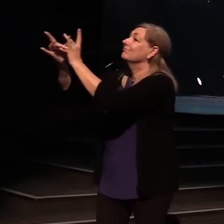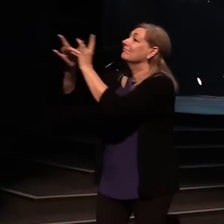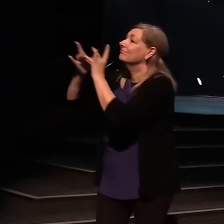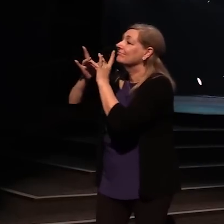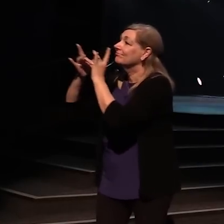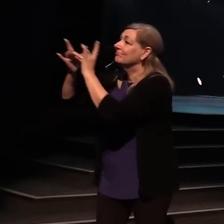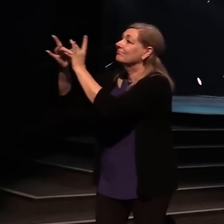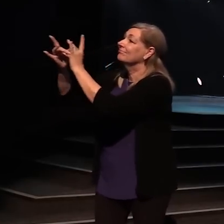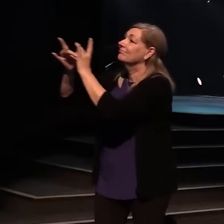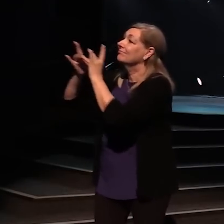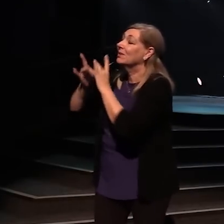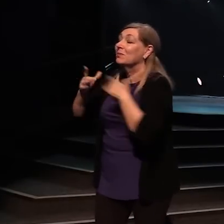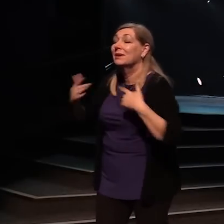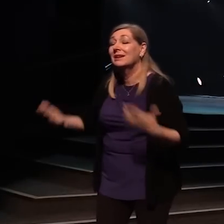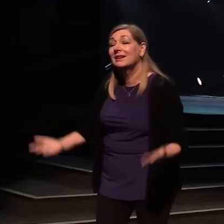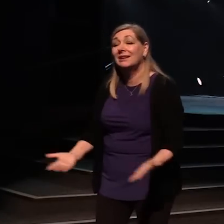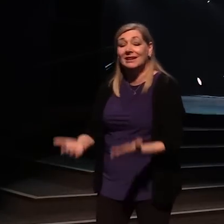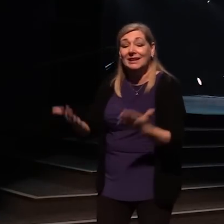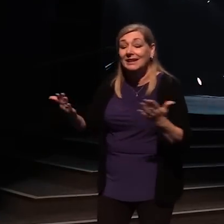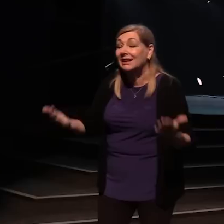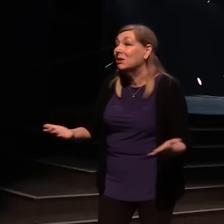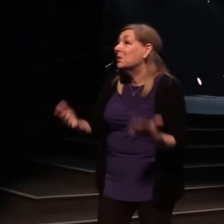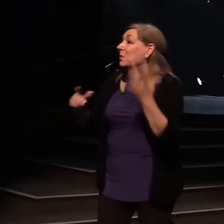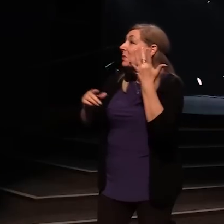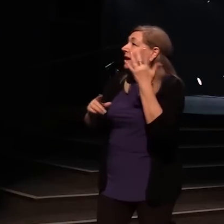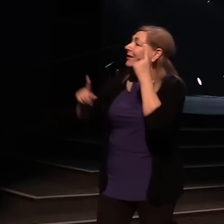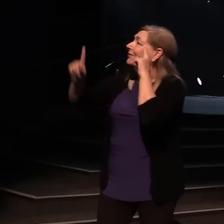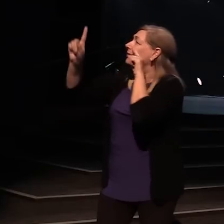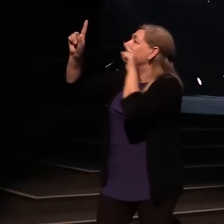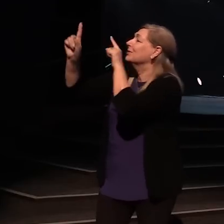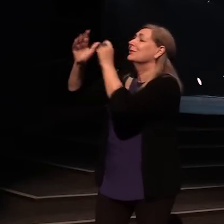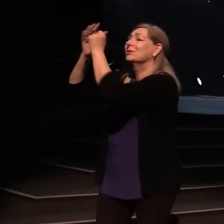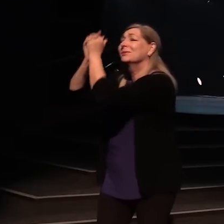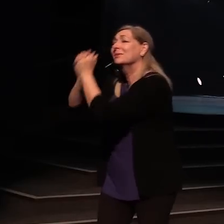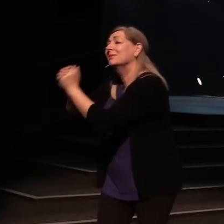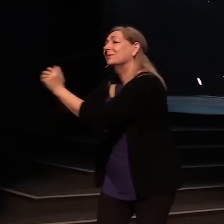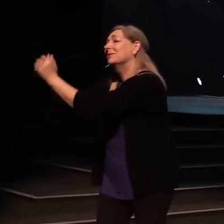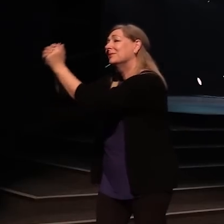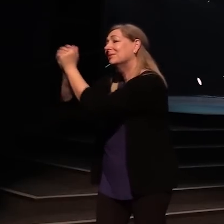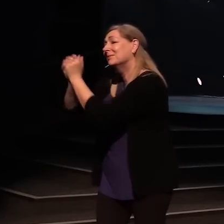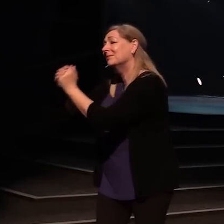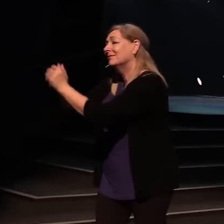Oh, Jesus, we are here, we're here for you